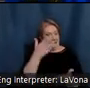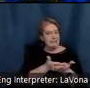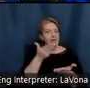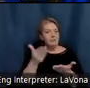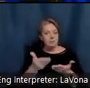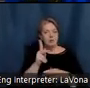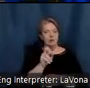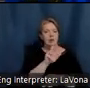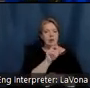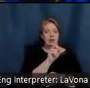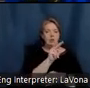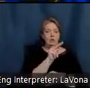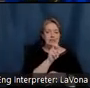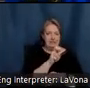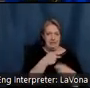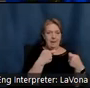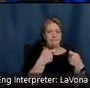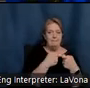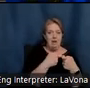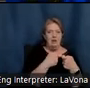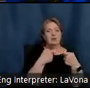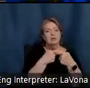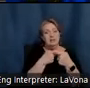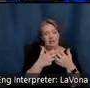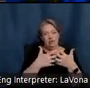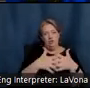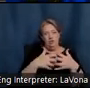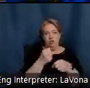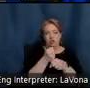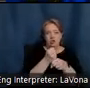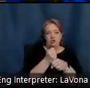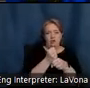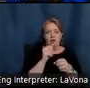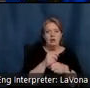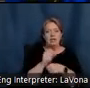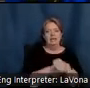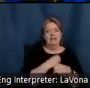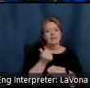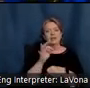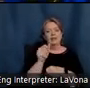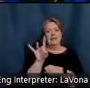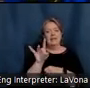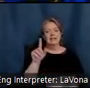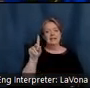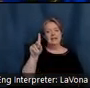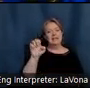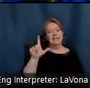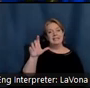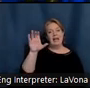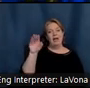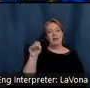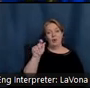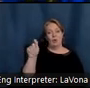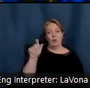electric generator in 1918, a deco light model to power her lights and